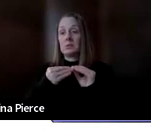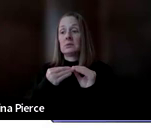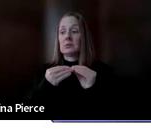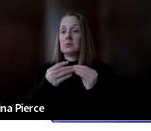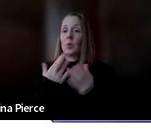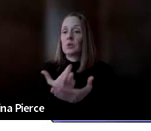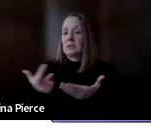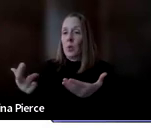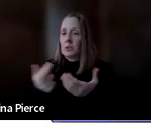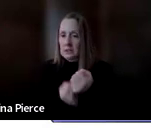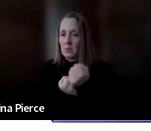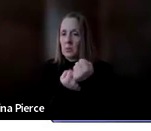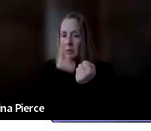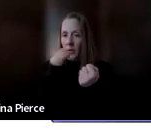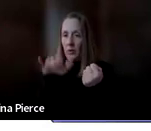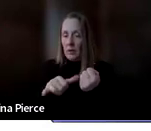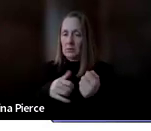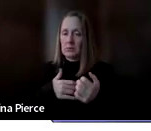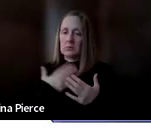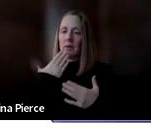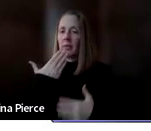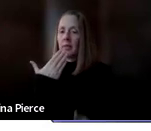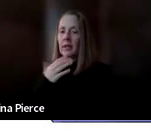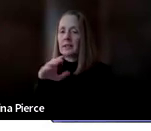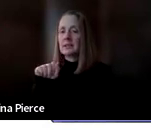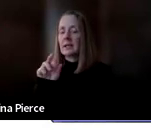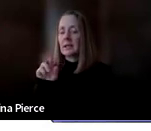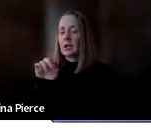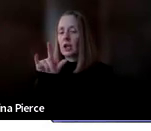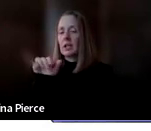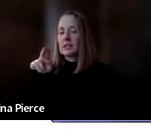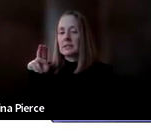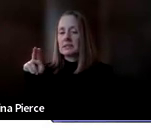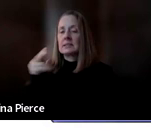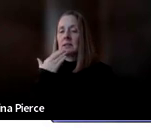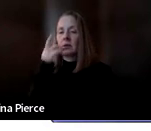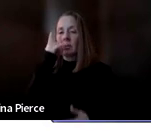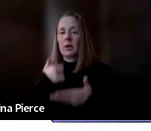that. And thanks, Carolyn, for helping answer some of those questions in the chat. appreciate that.